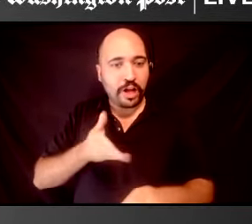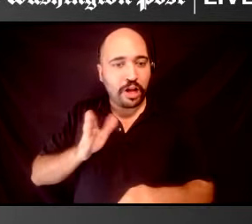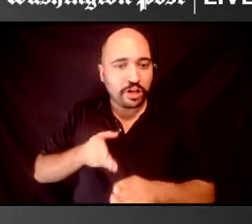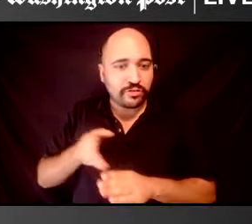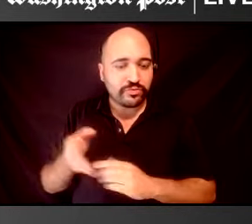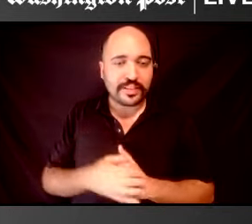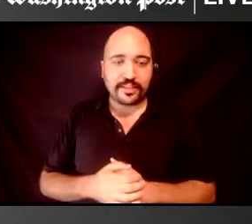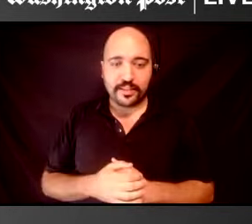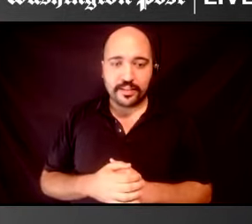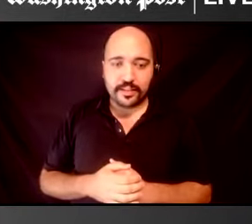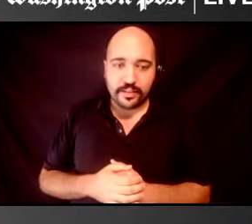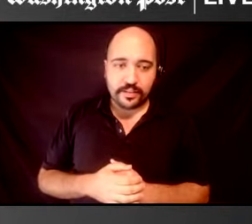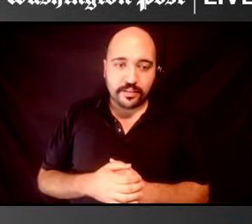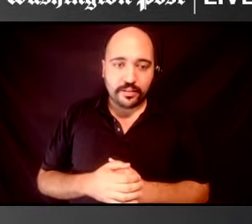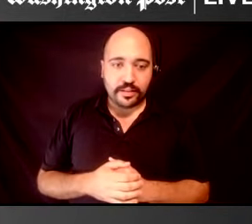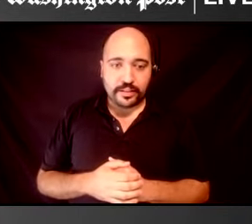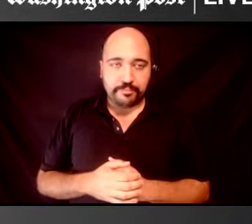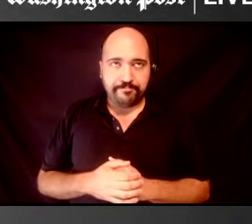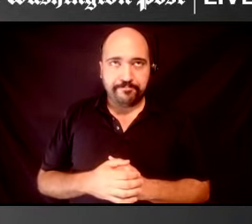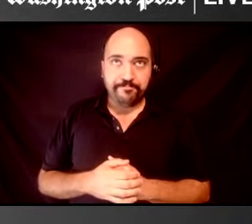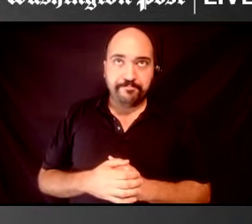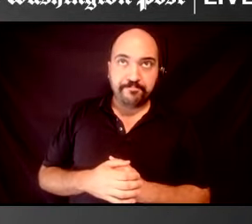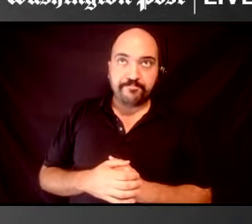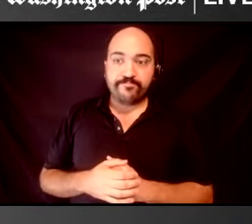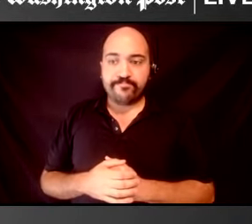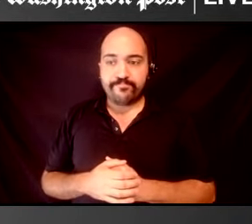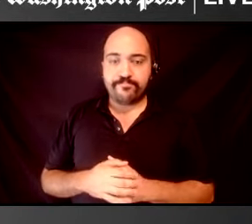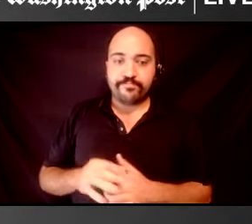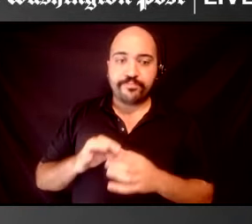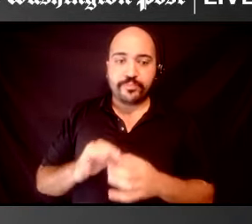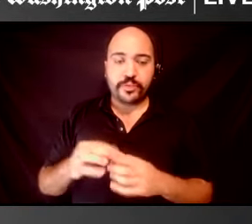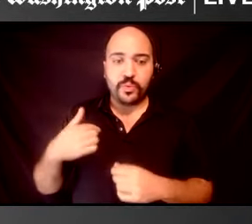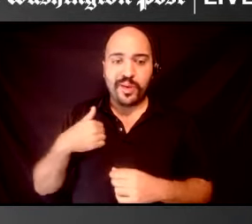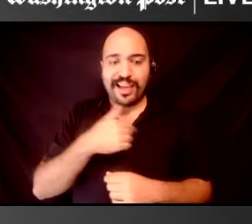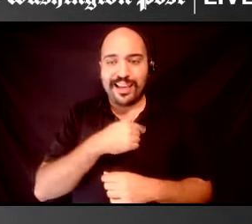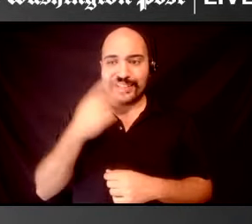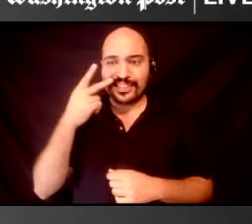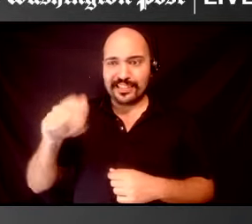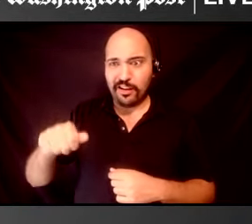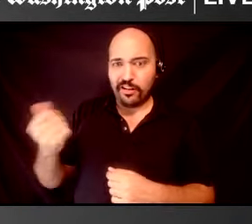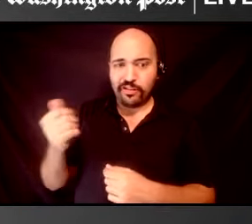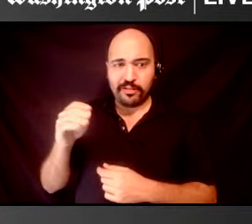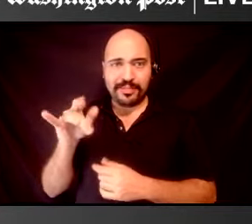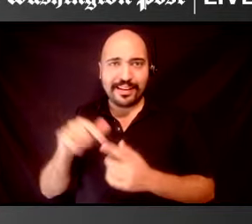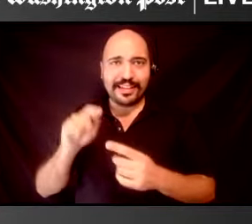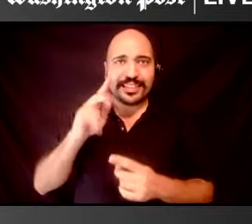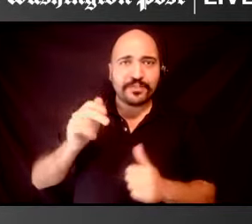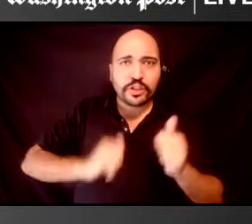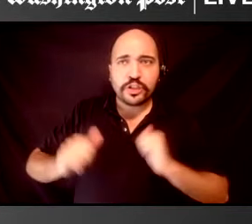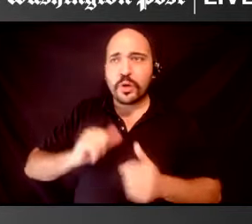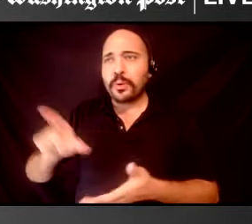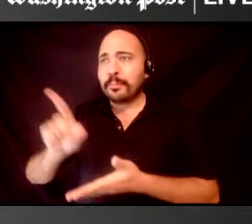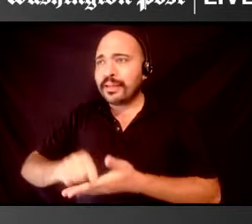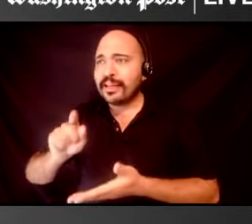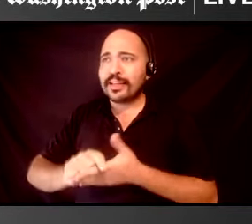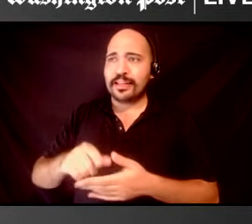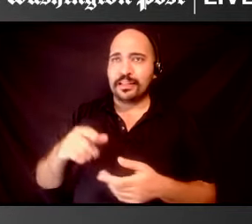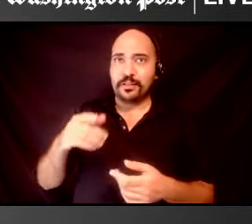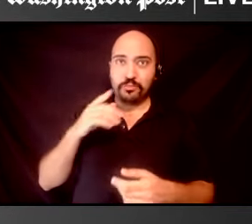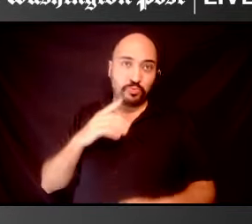of, you know, do I see other media like TV shows or movies or press getting it right?